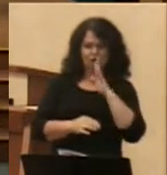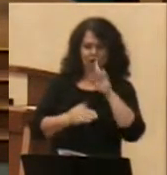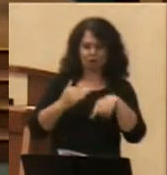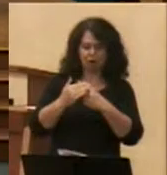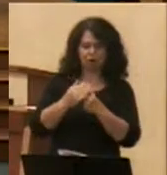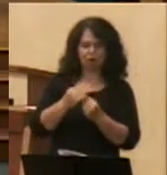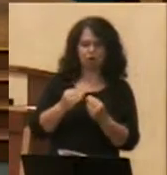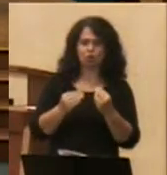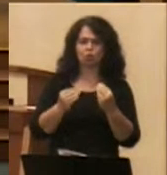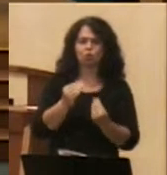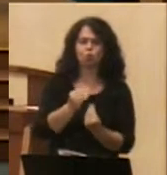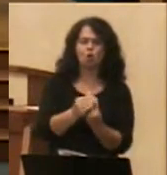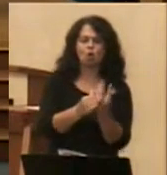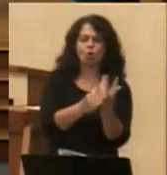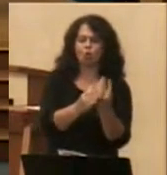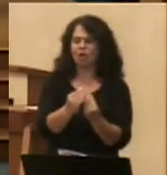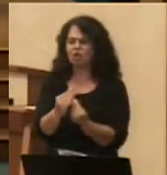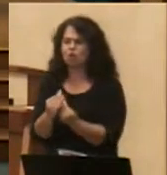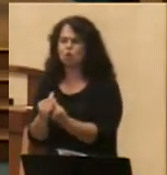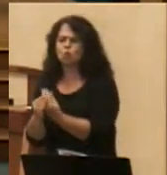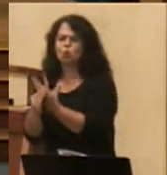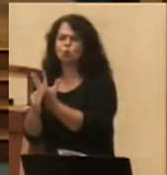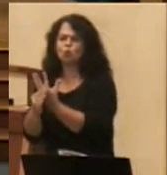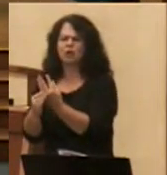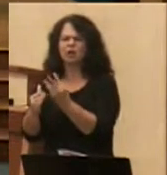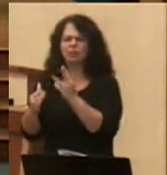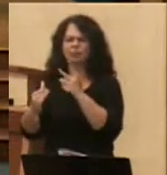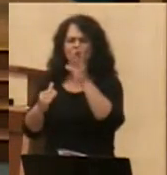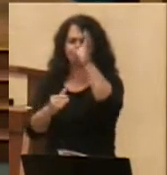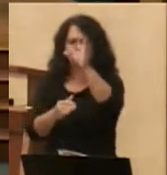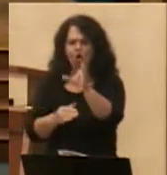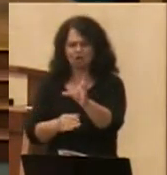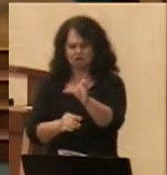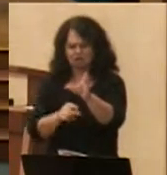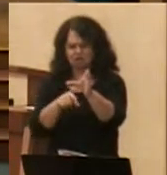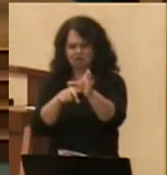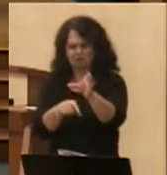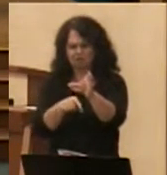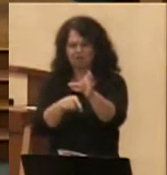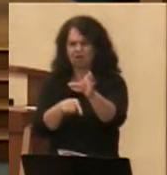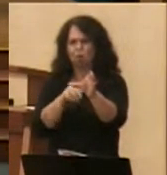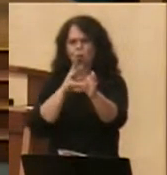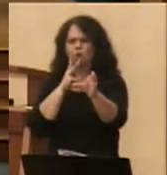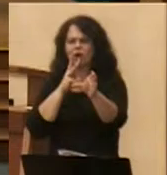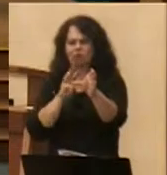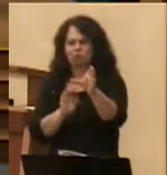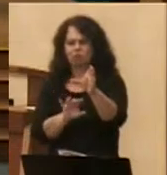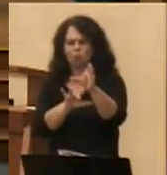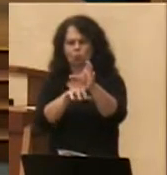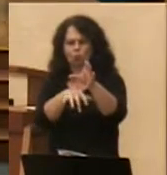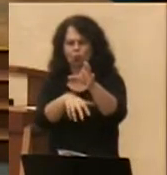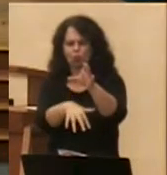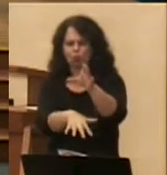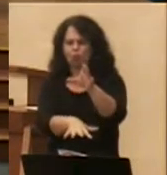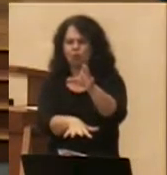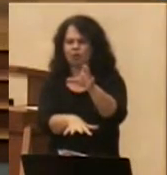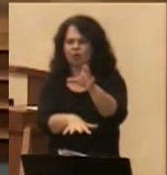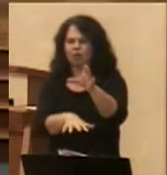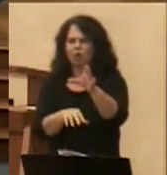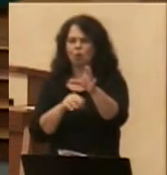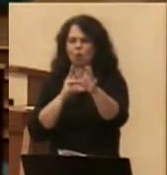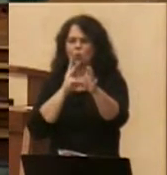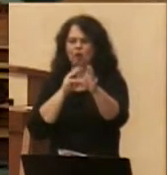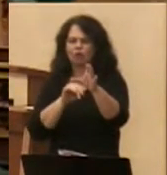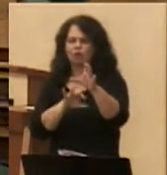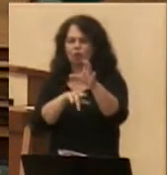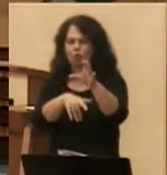And why would water flow from a cross? Is that symbolic of our own baptism? Water flowing